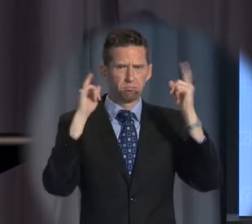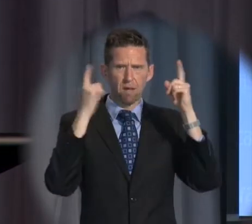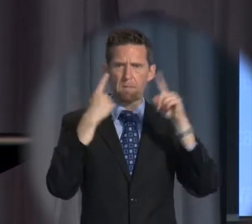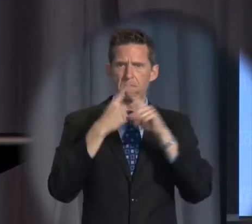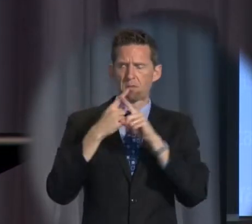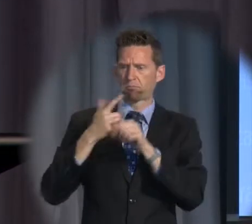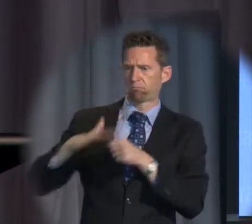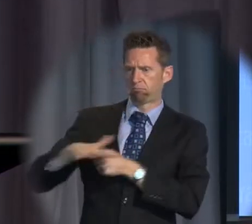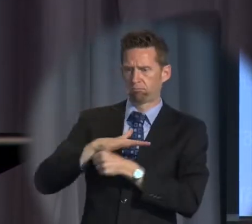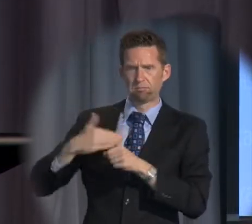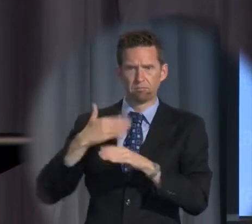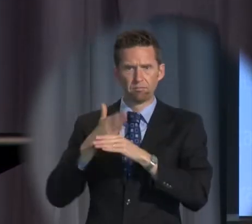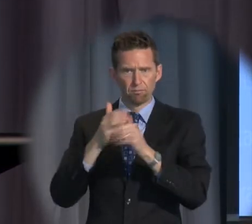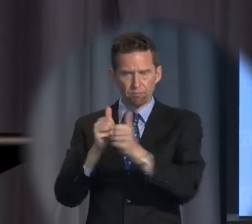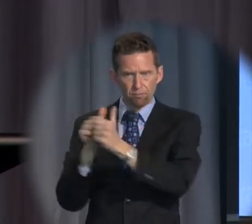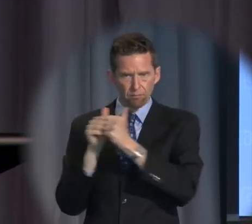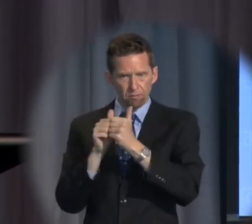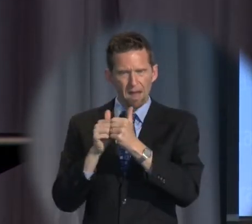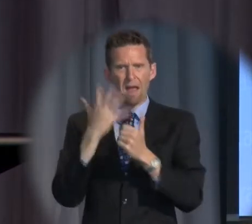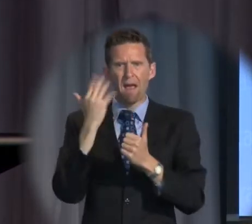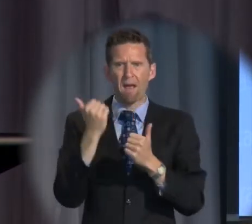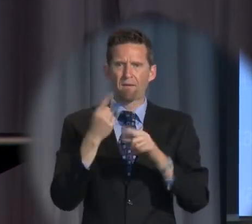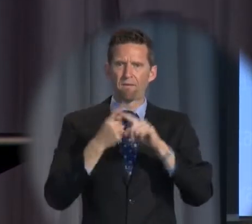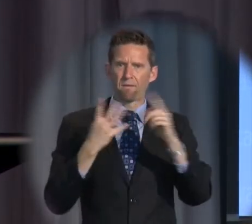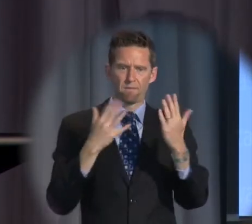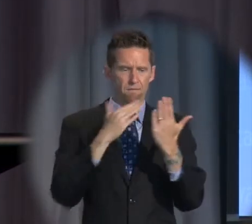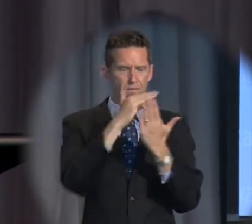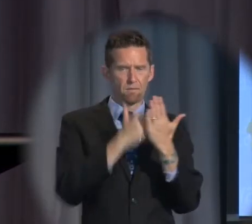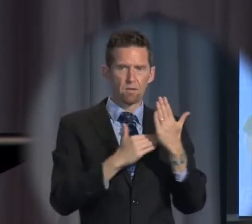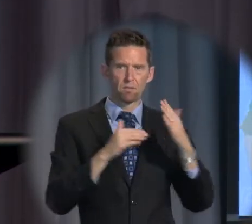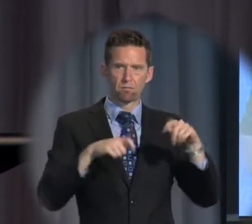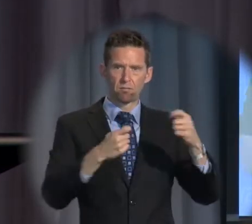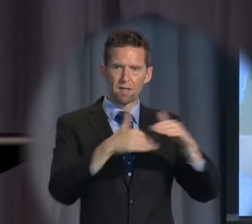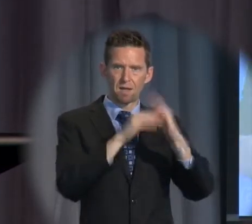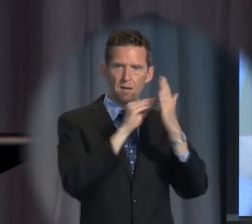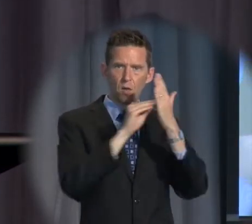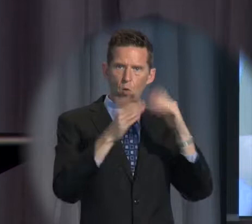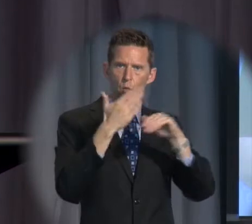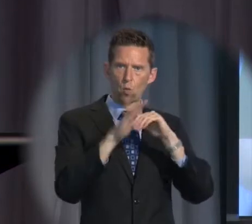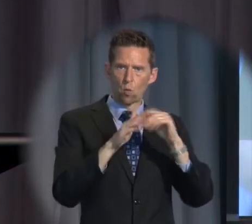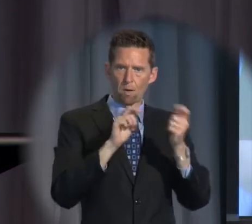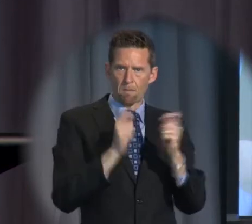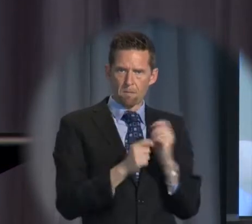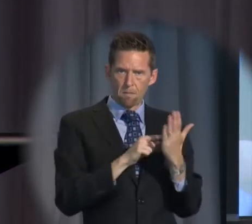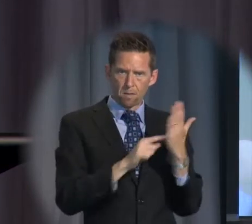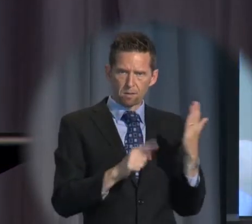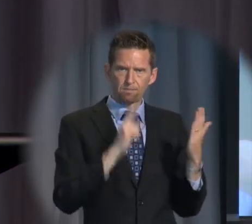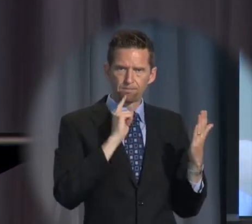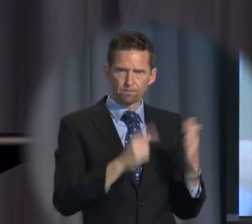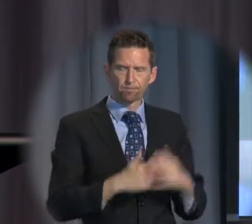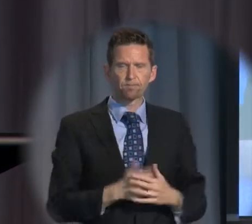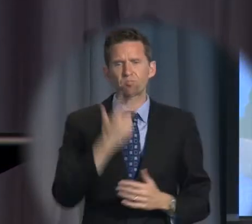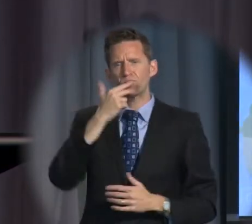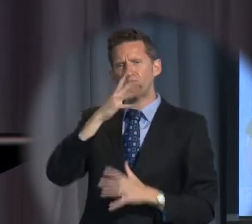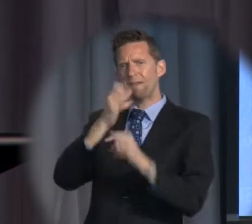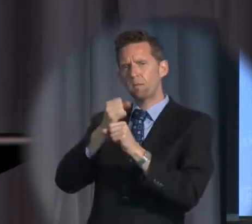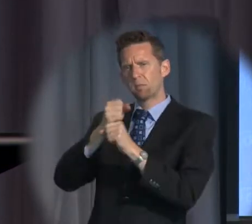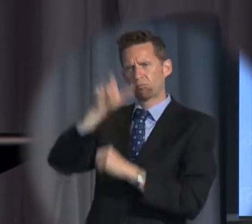is that there is an explicit provision in the new amendments that if a government official